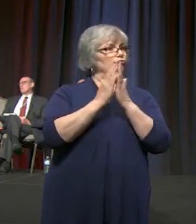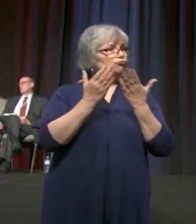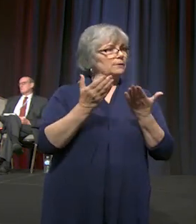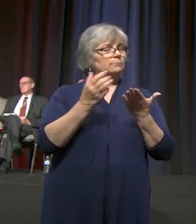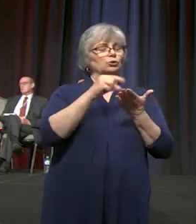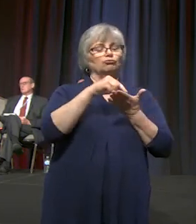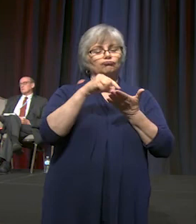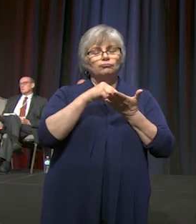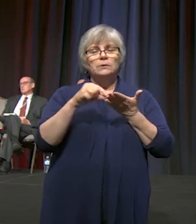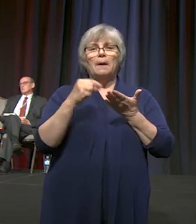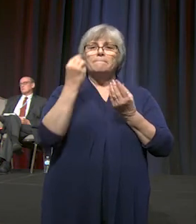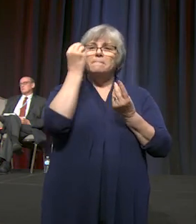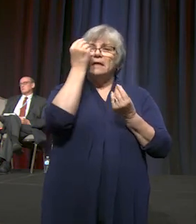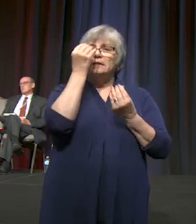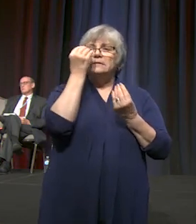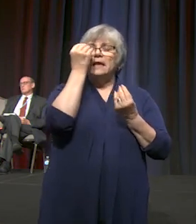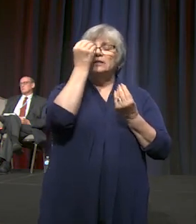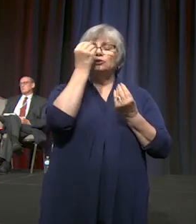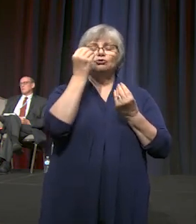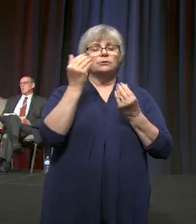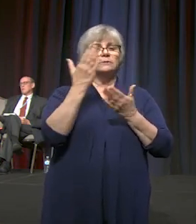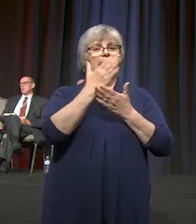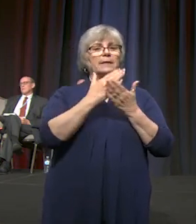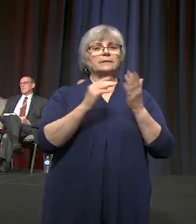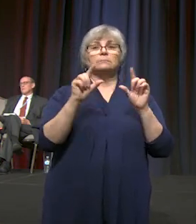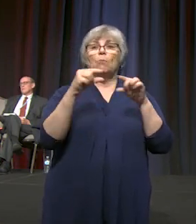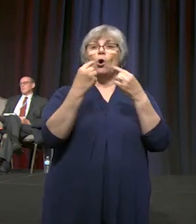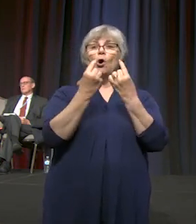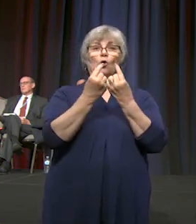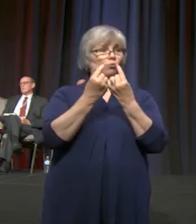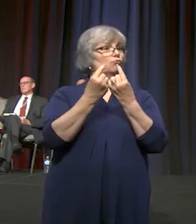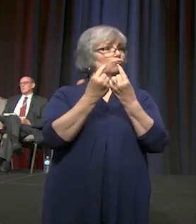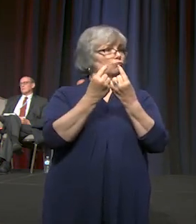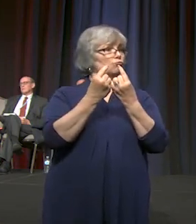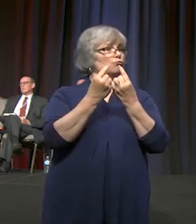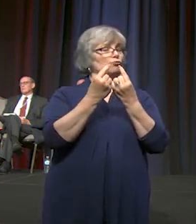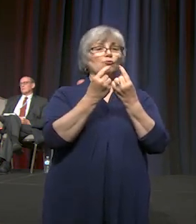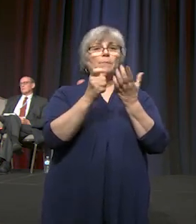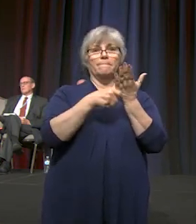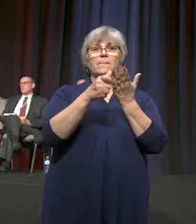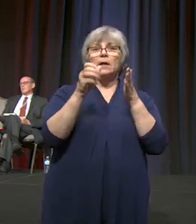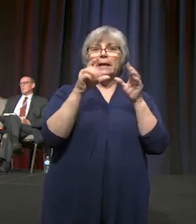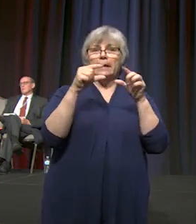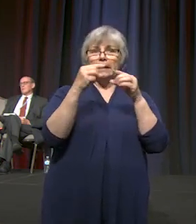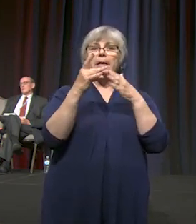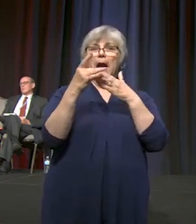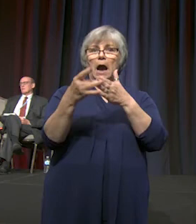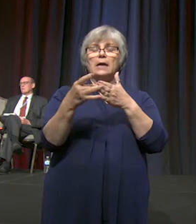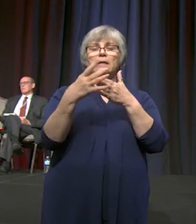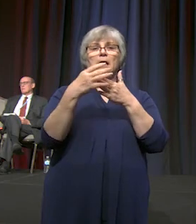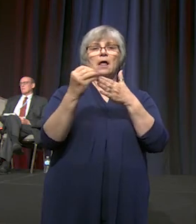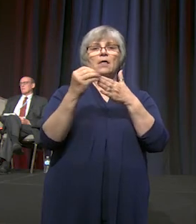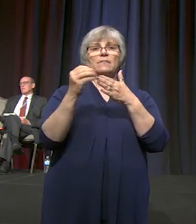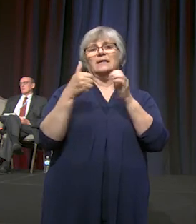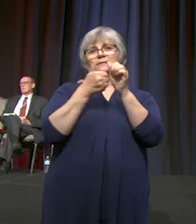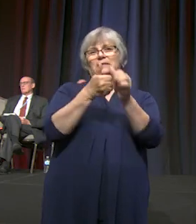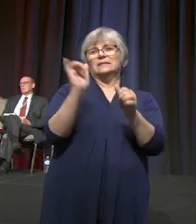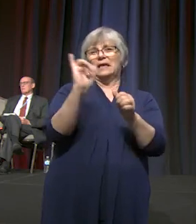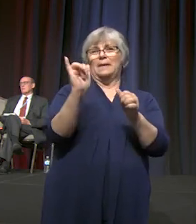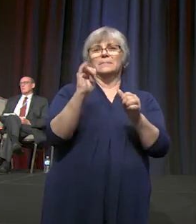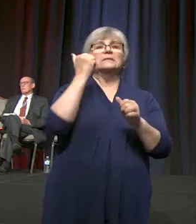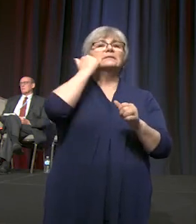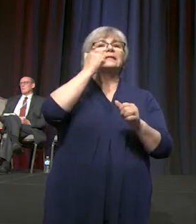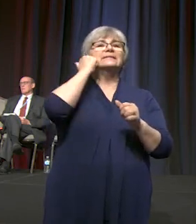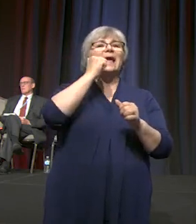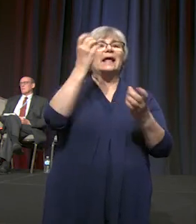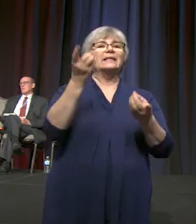meditations and a small group guide that are all modeled after the upper room daily devotional that I hope many of you are